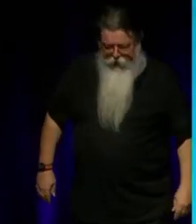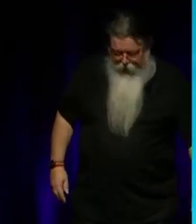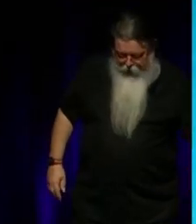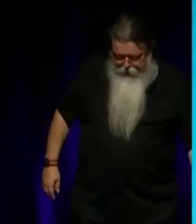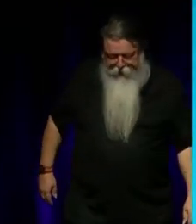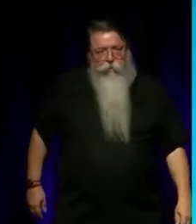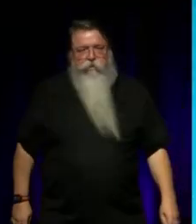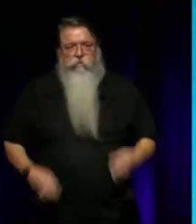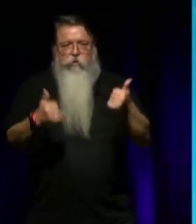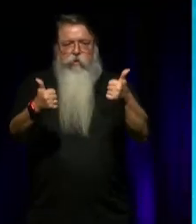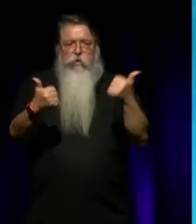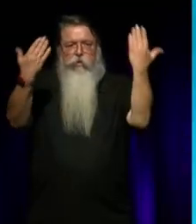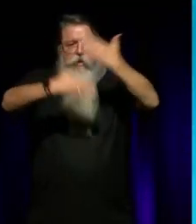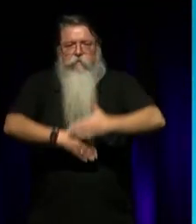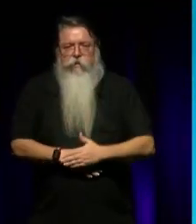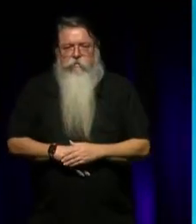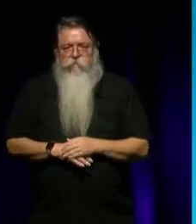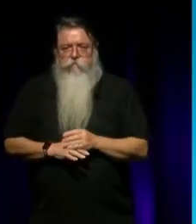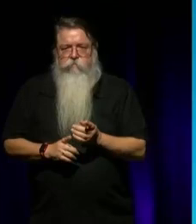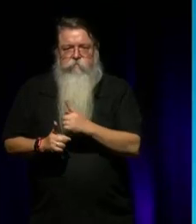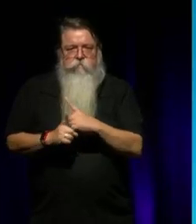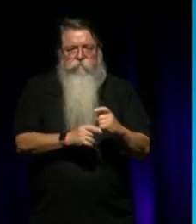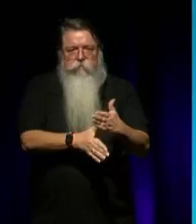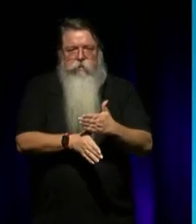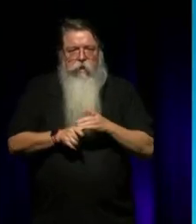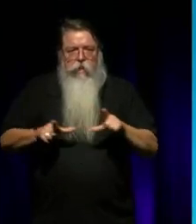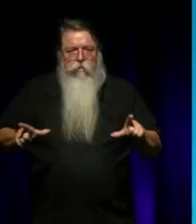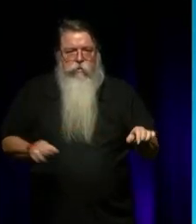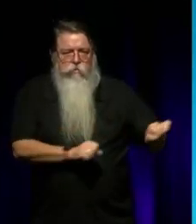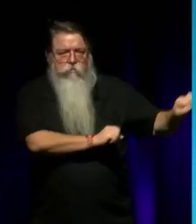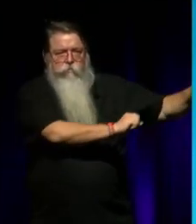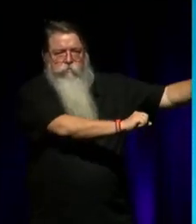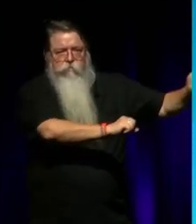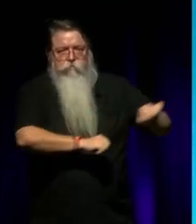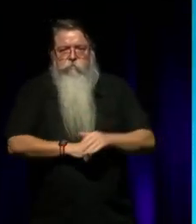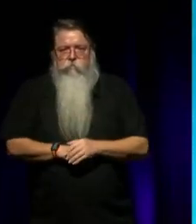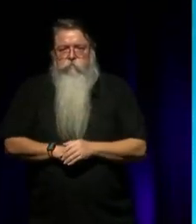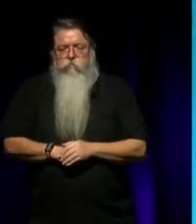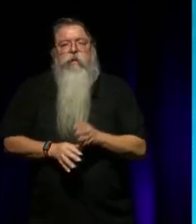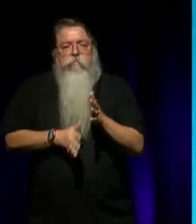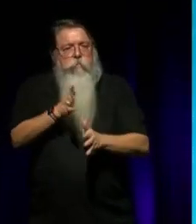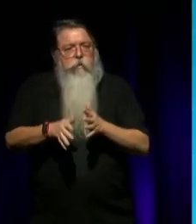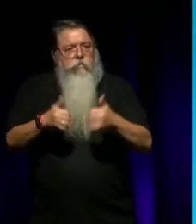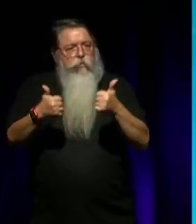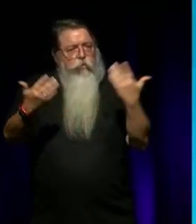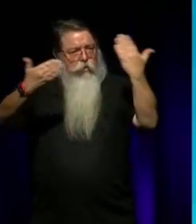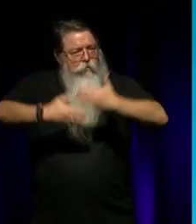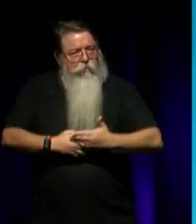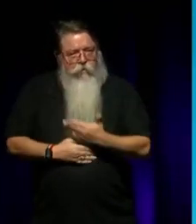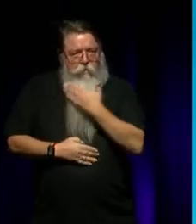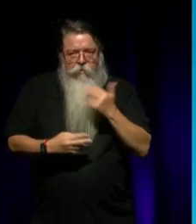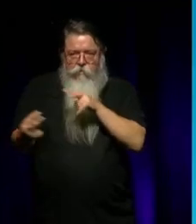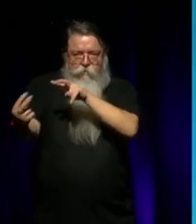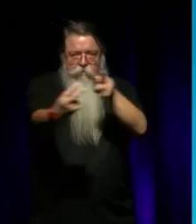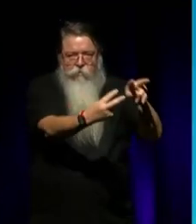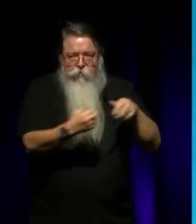Good evening. Goomba Malgun, Goomba Nani Gea Na Du, Yurigiri State Library Queensland Gu, which is good evening, it's good to see you and welcome